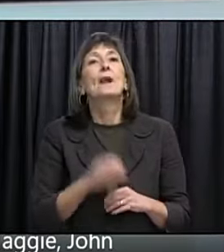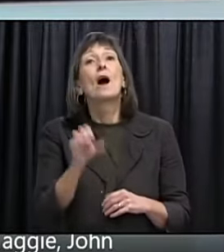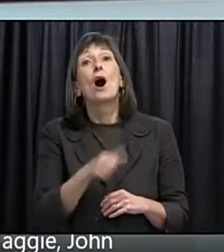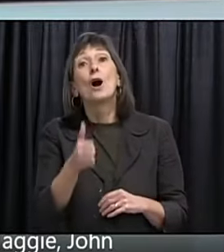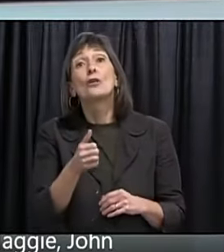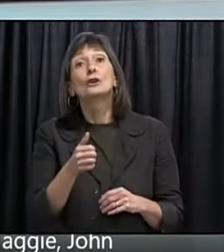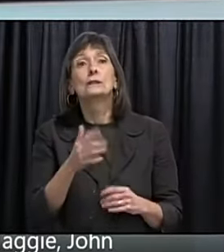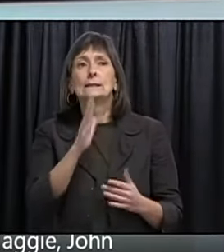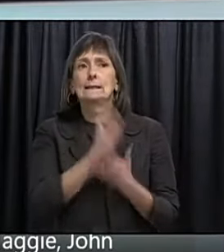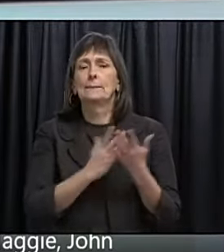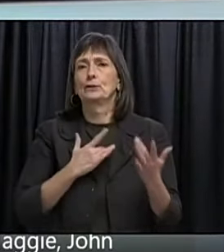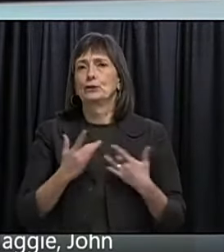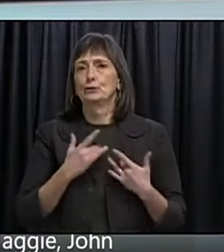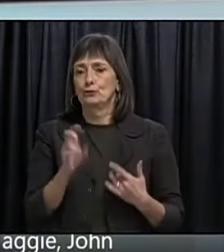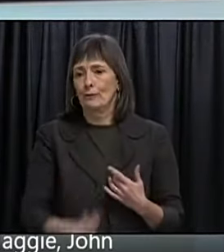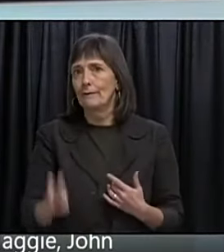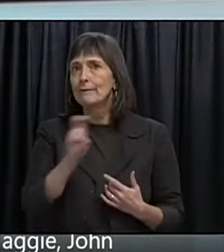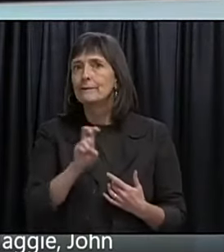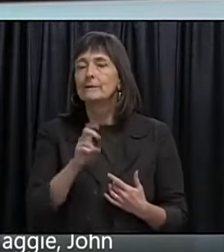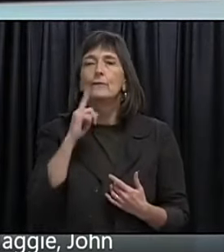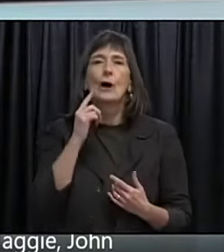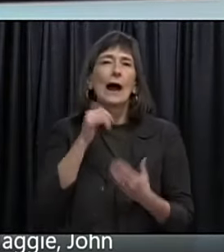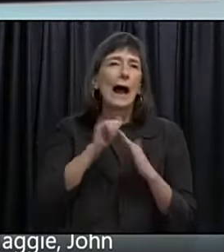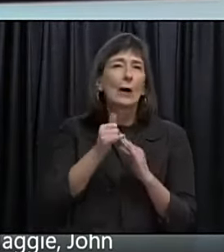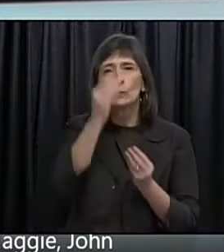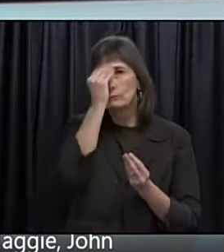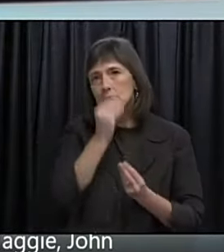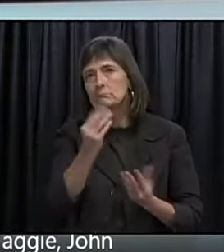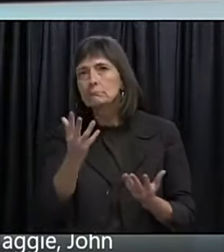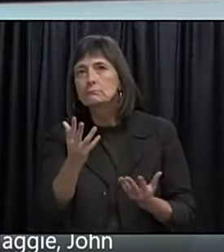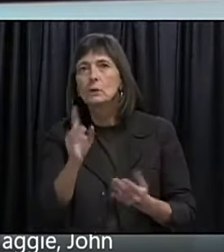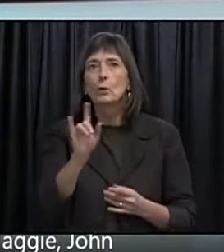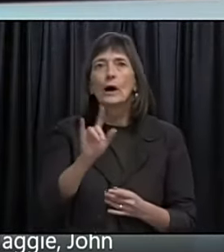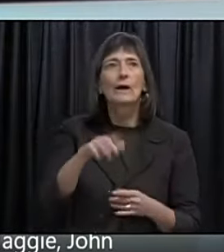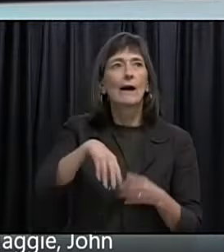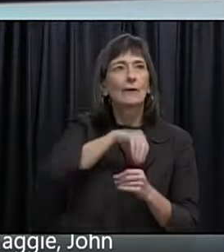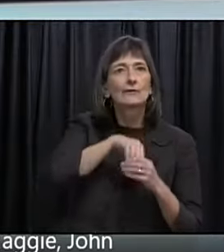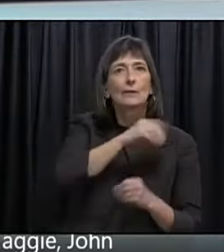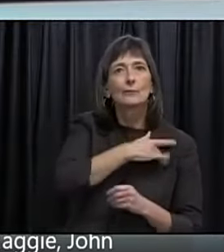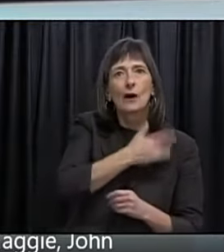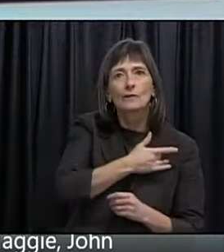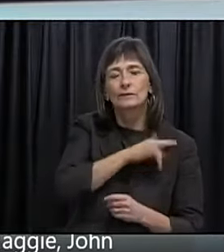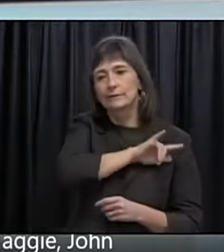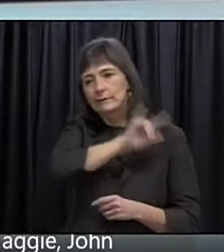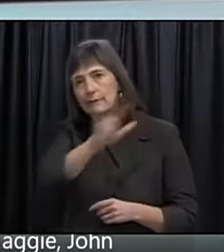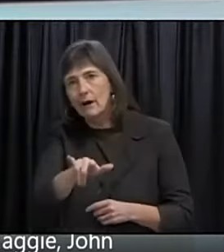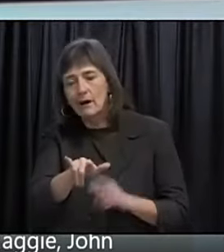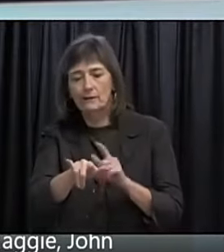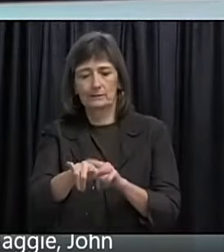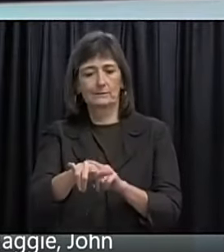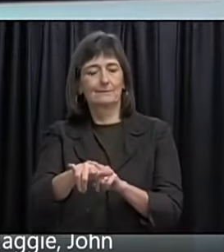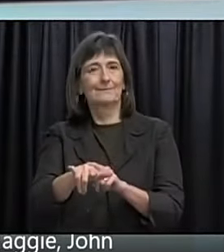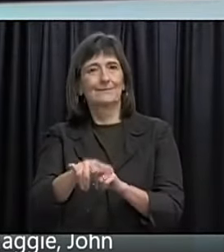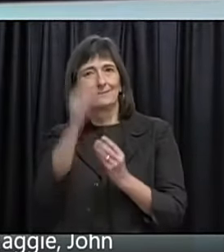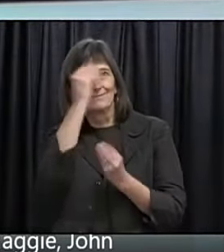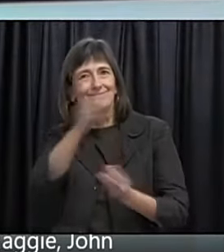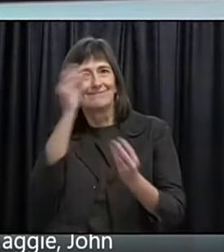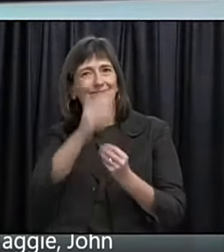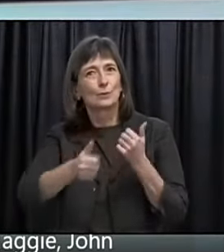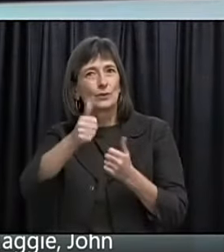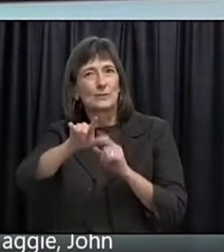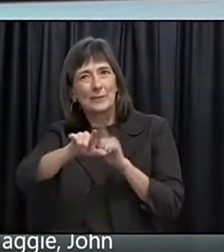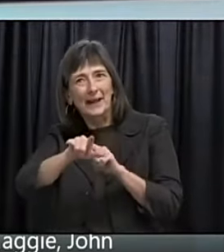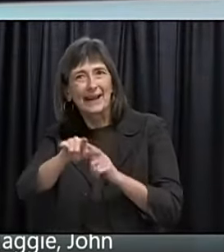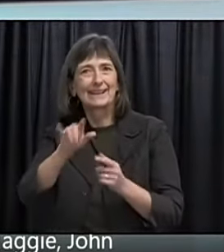Around some of our media. Advisors. travel. How is it. The people. From outside. The province. Are coming. To the province.